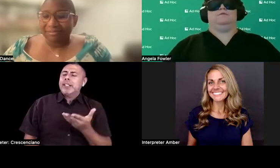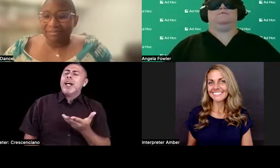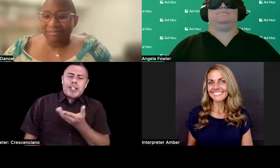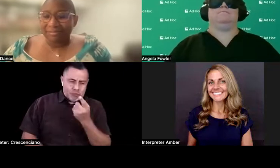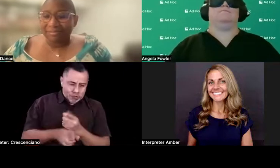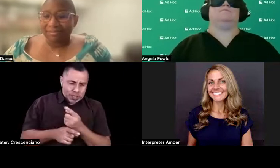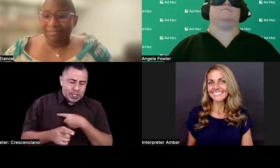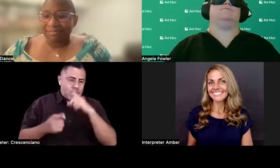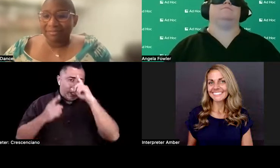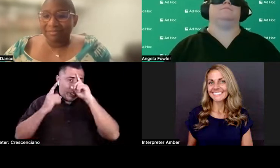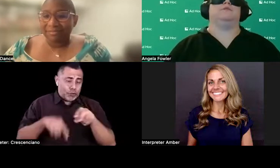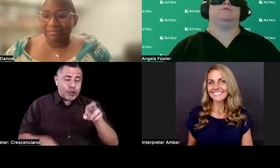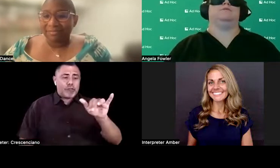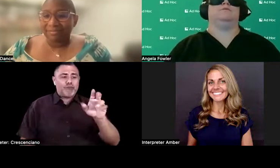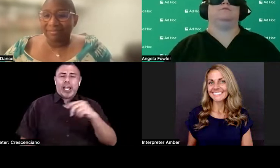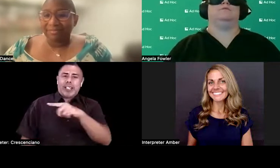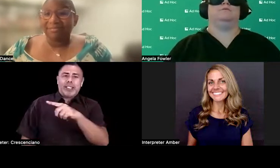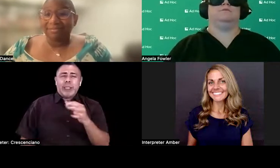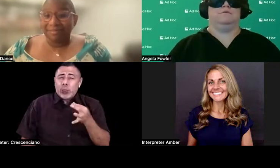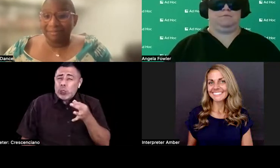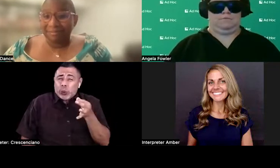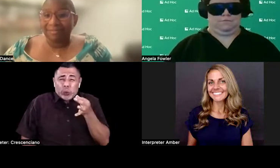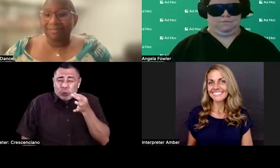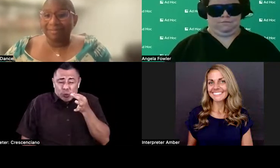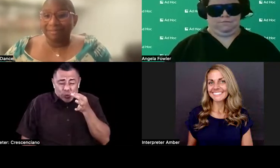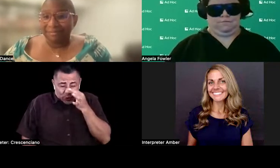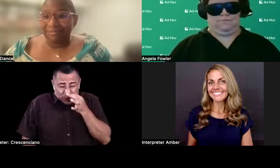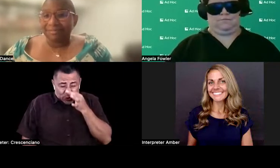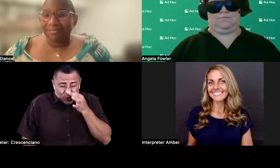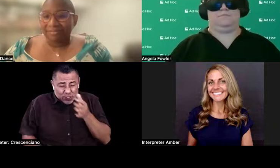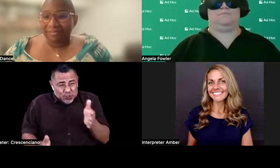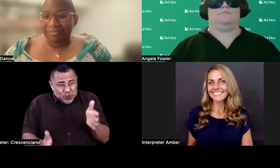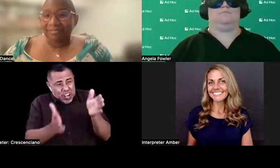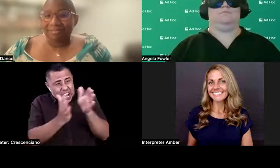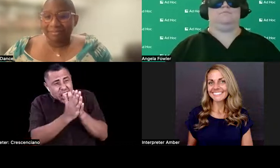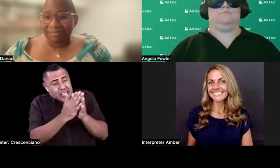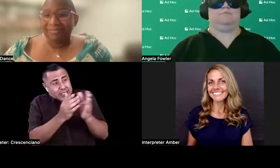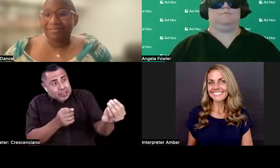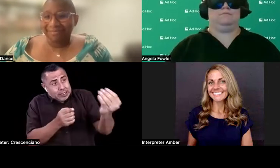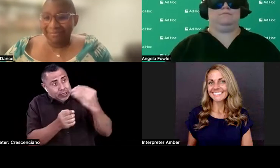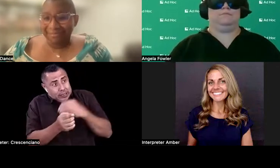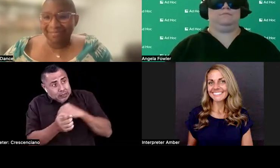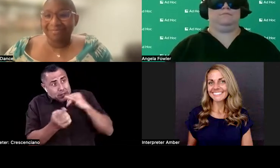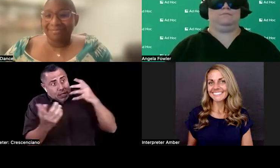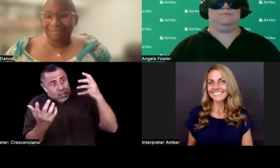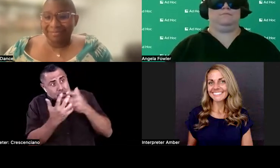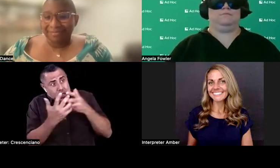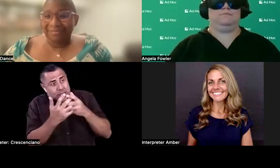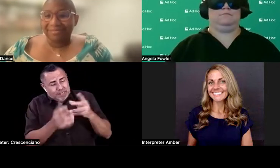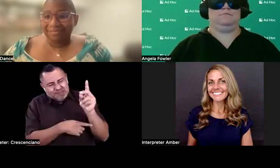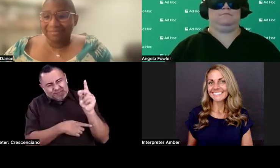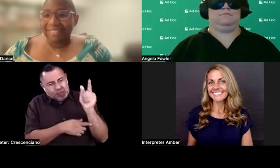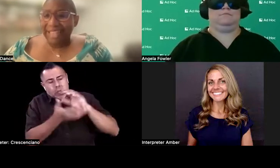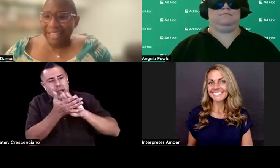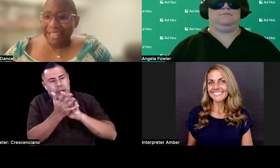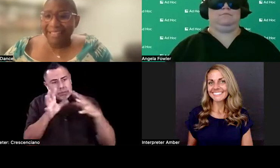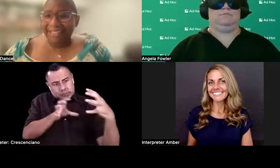gets, automatically there's like this power of struggle. Right? It's like, why should I have to prove my disability?